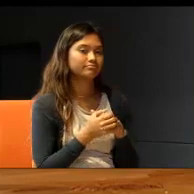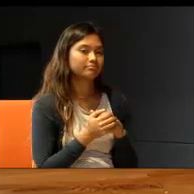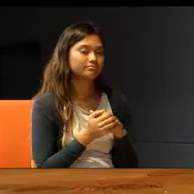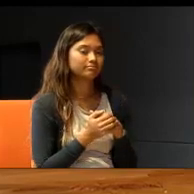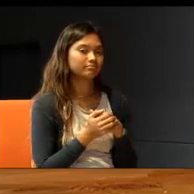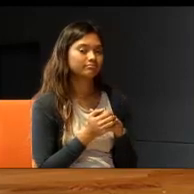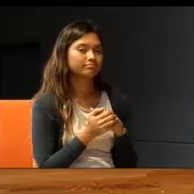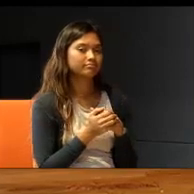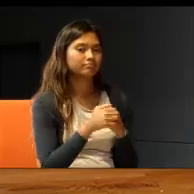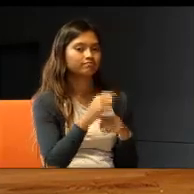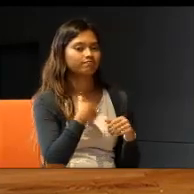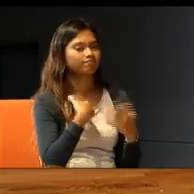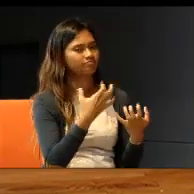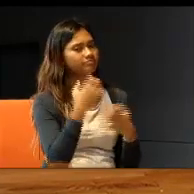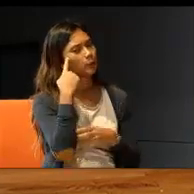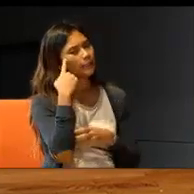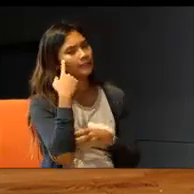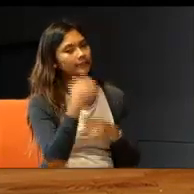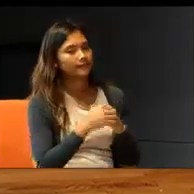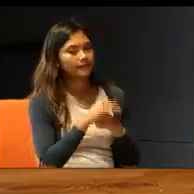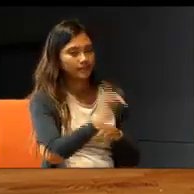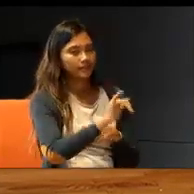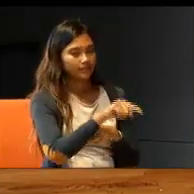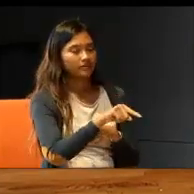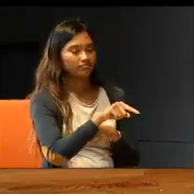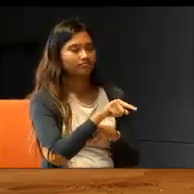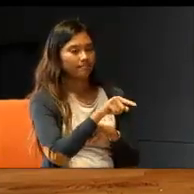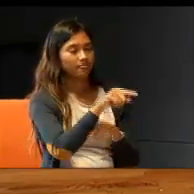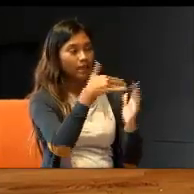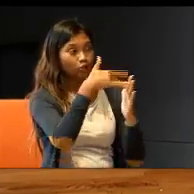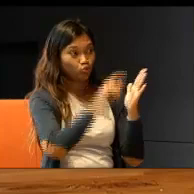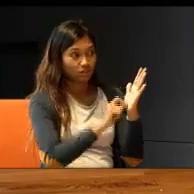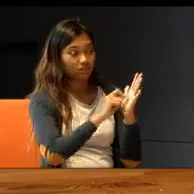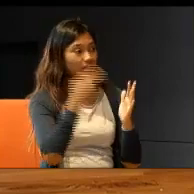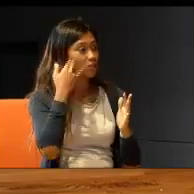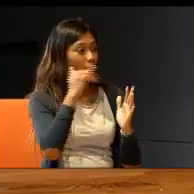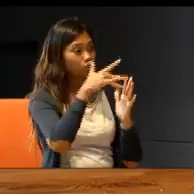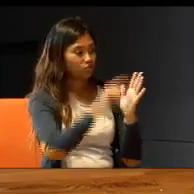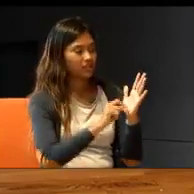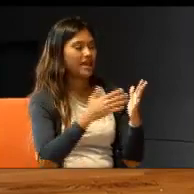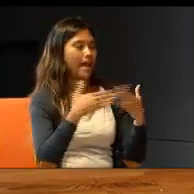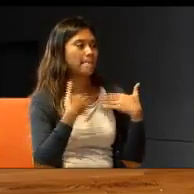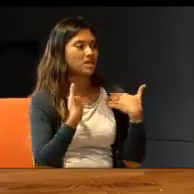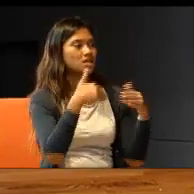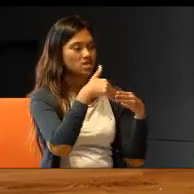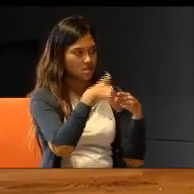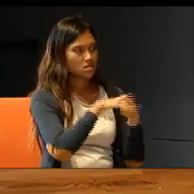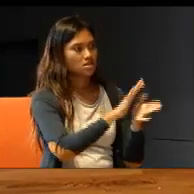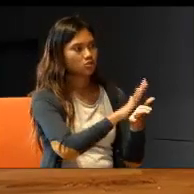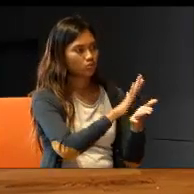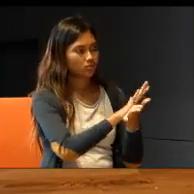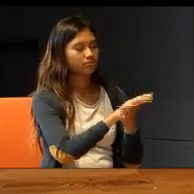I like to think, that they were happy, in the school. I like to think, that at no